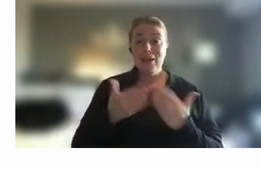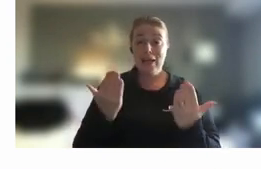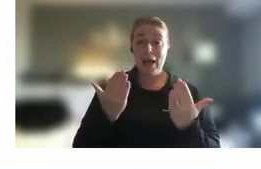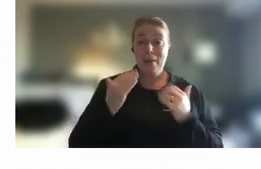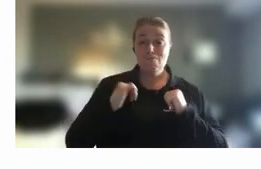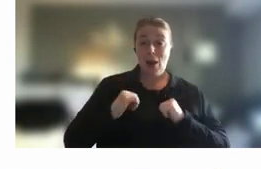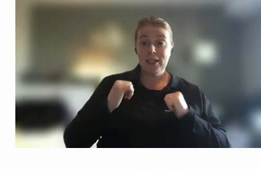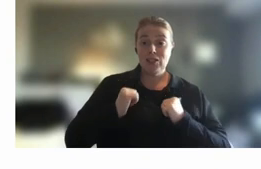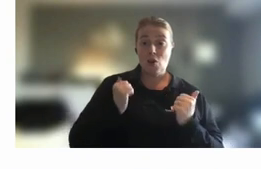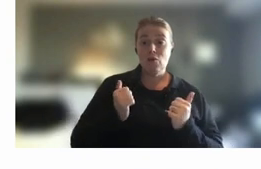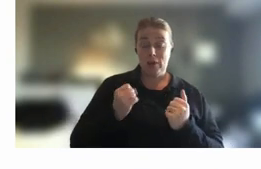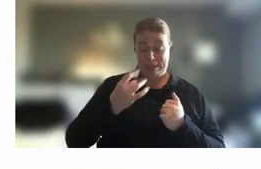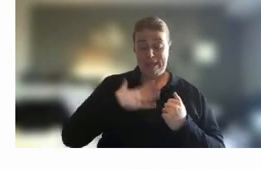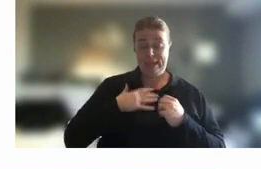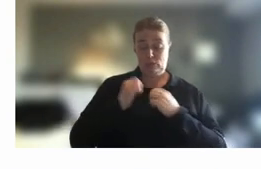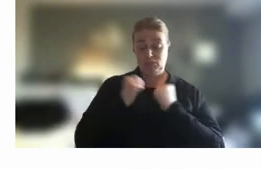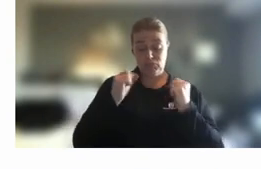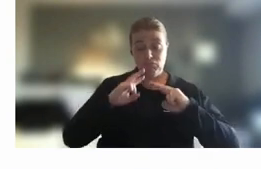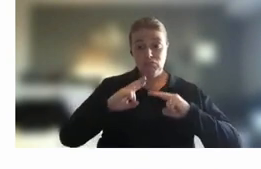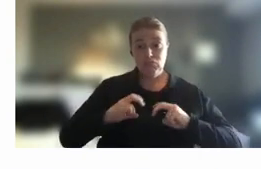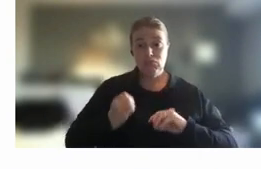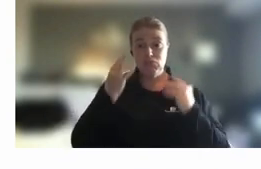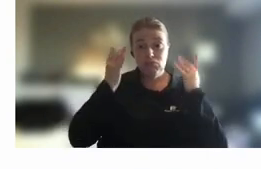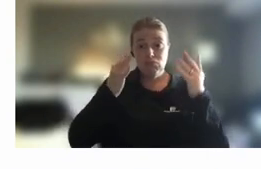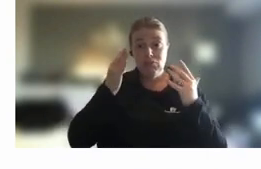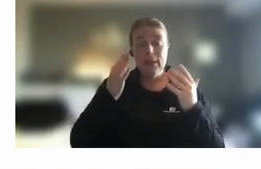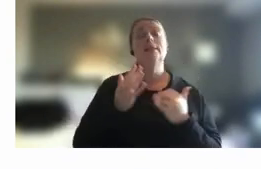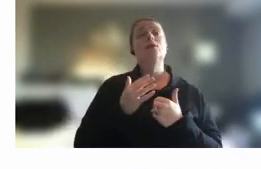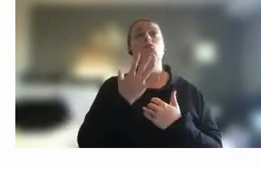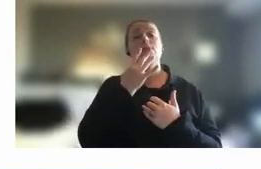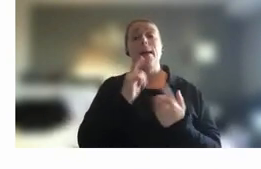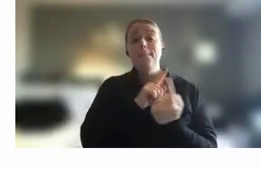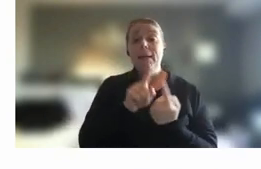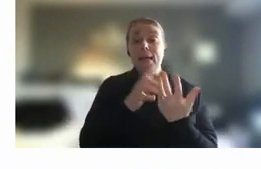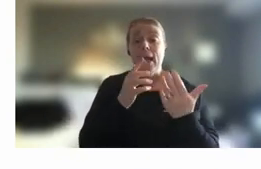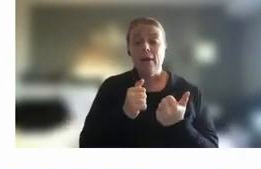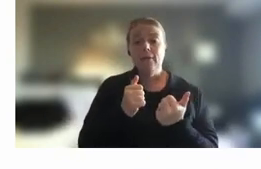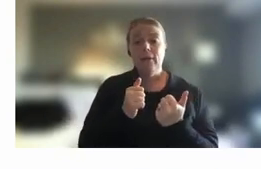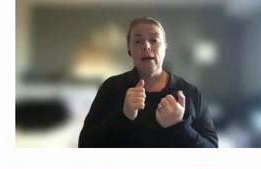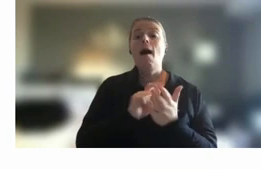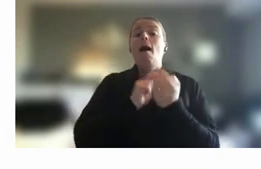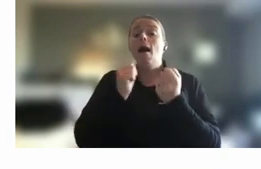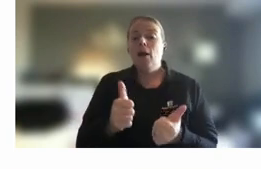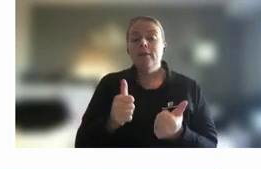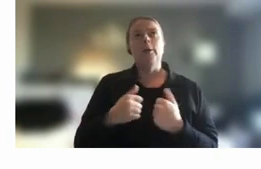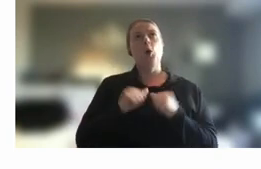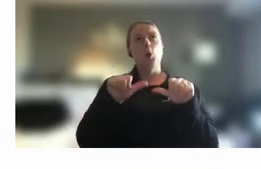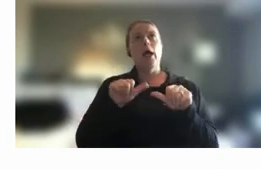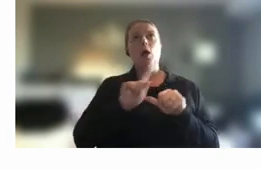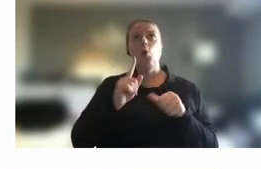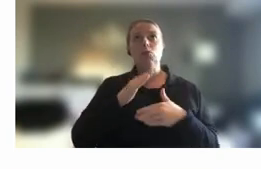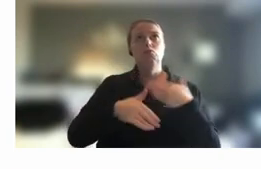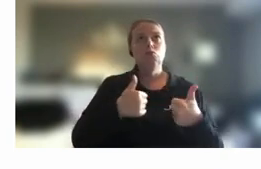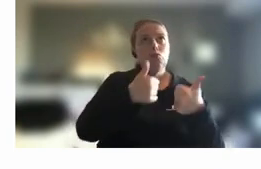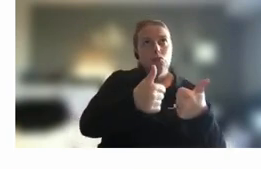and it's what um even when you have a meeting uh what did what went well what could we have done better to have made